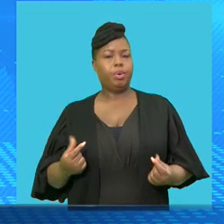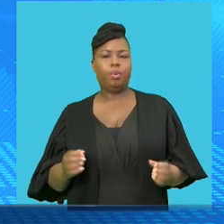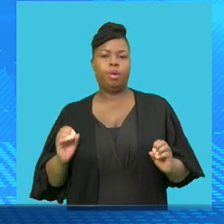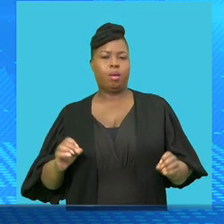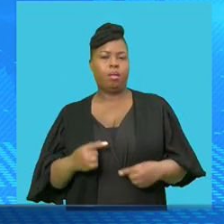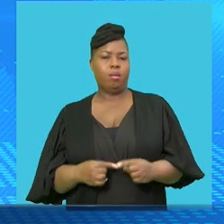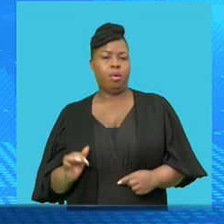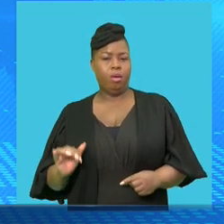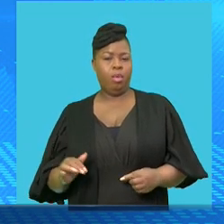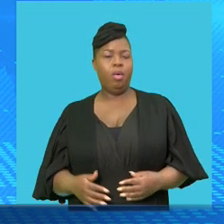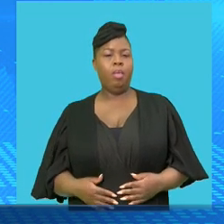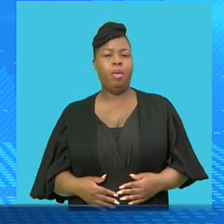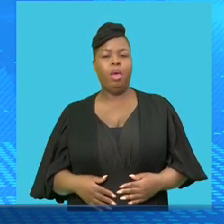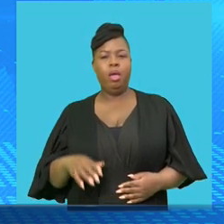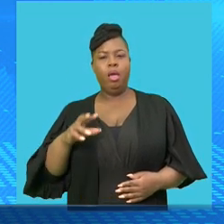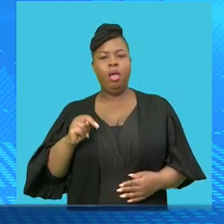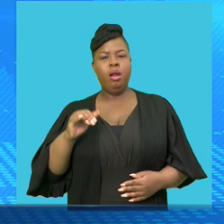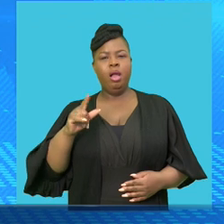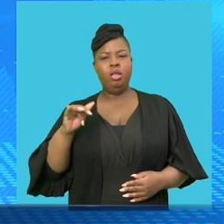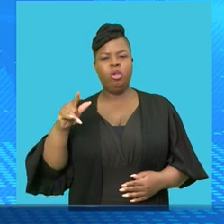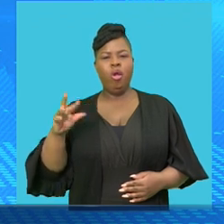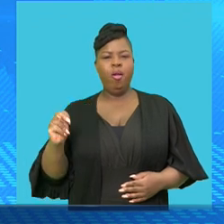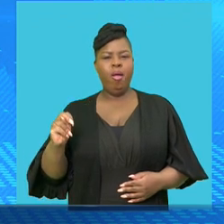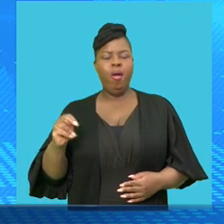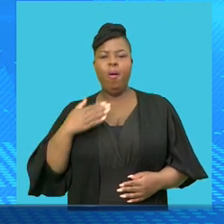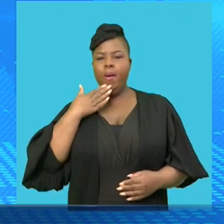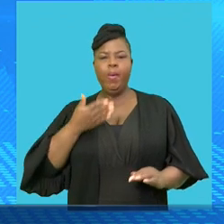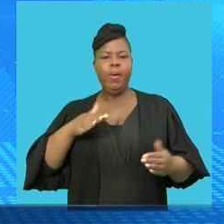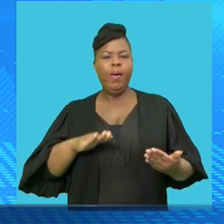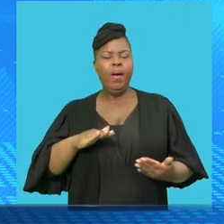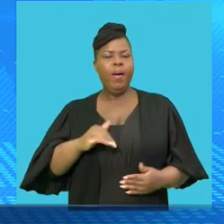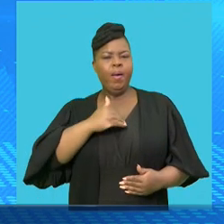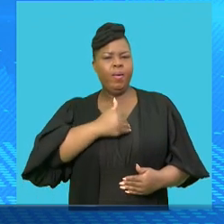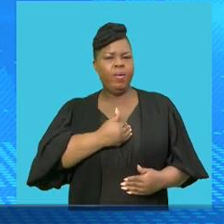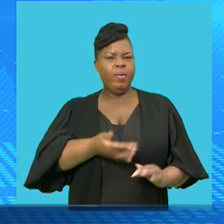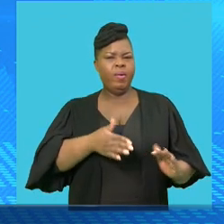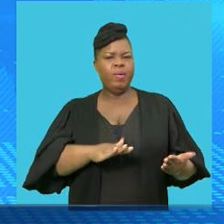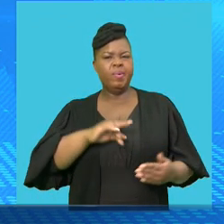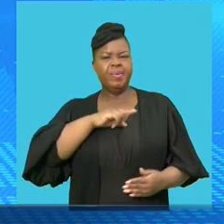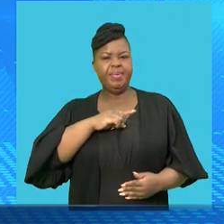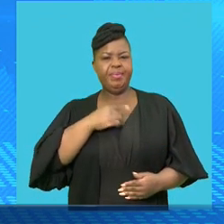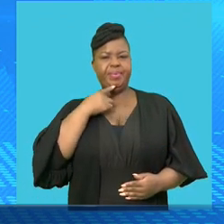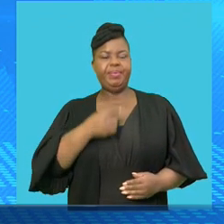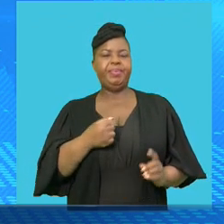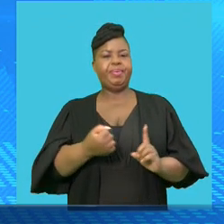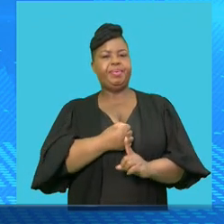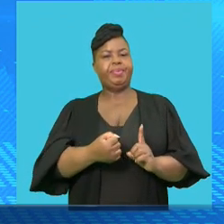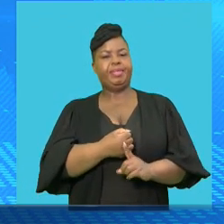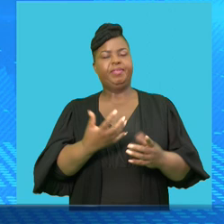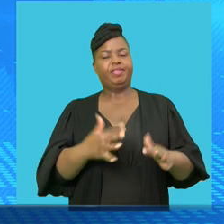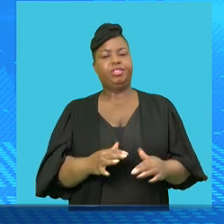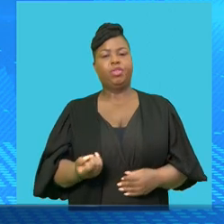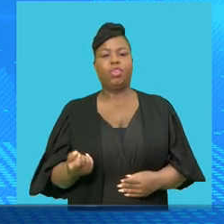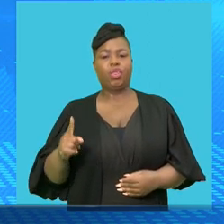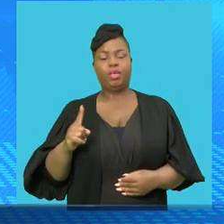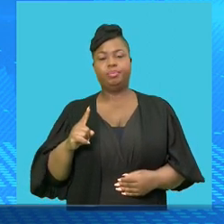The case of Mr. Nelson Aupachisale, who died a painful death after he was brutally beaten and thrown